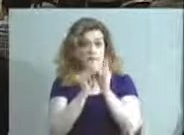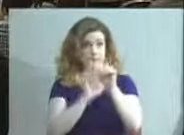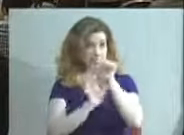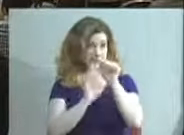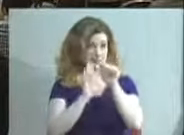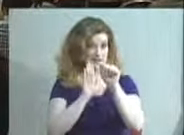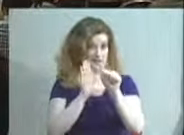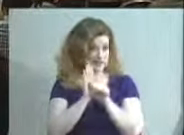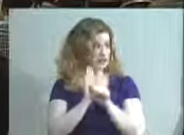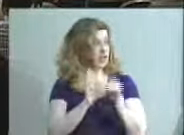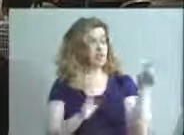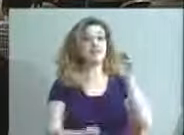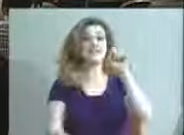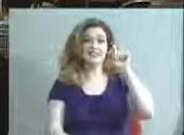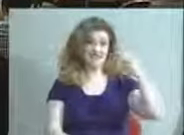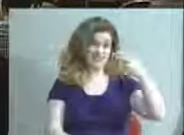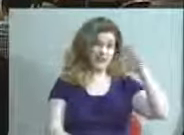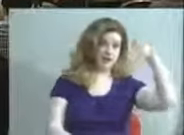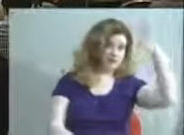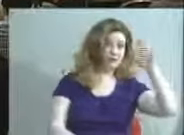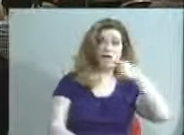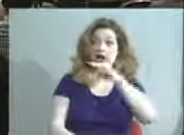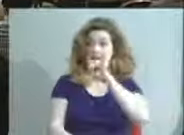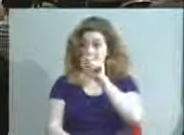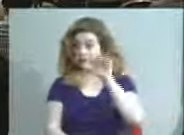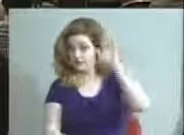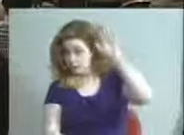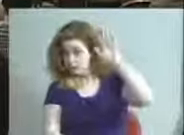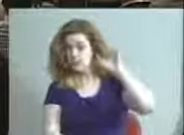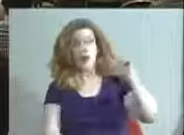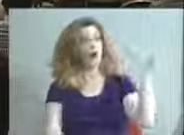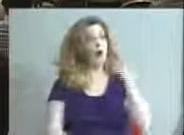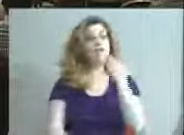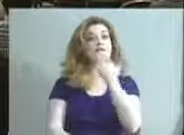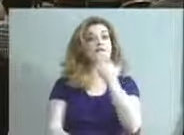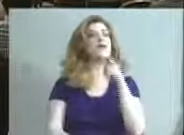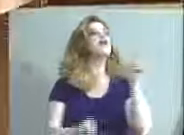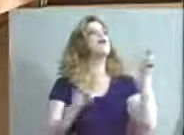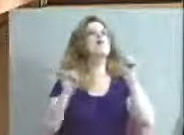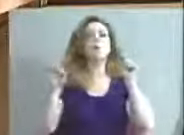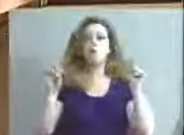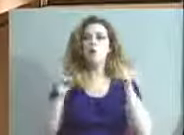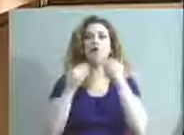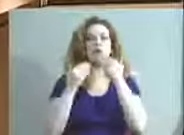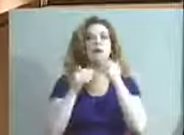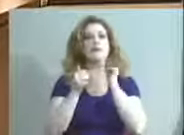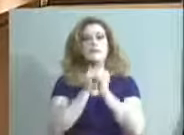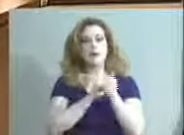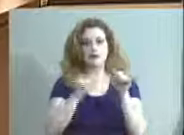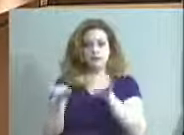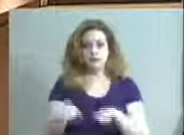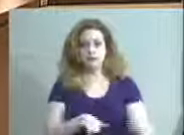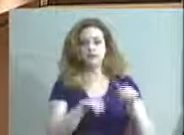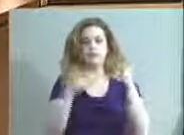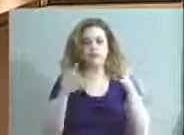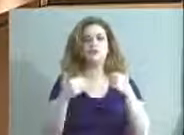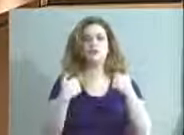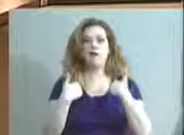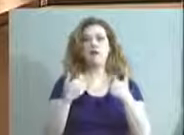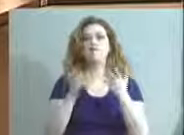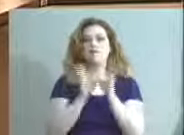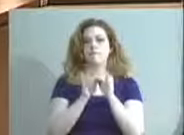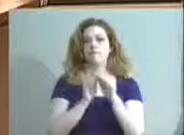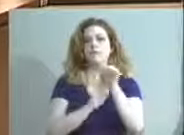Staff moves. Anybody second? Lisa seconds? All in favor? Thank you, that passes unanimously, so we now have a meeting agenda.